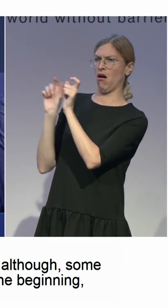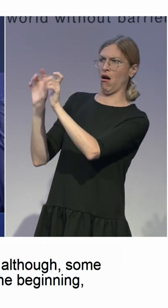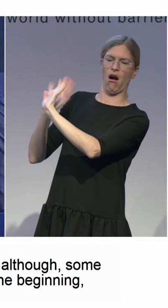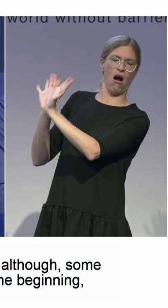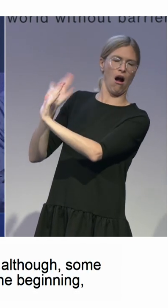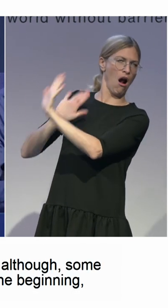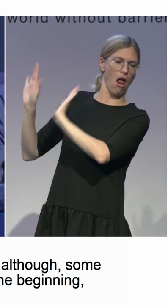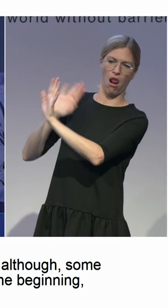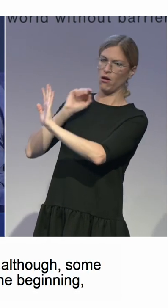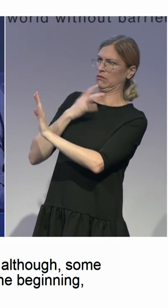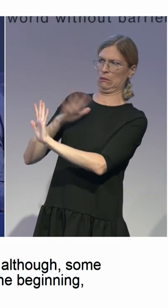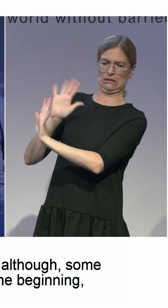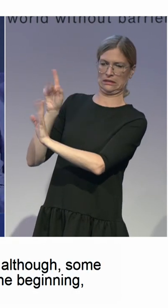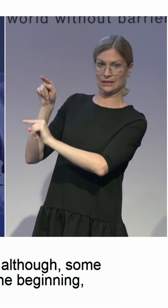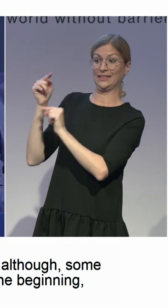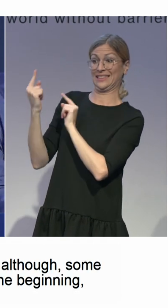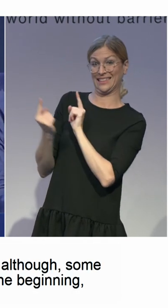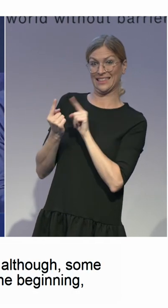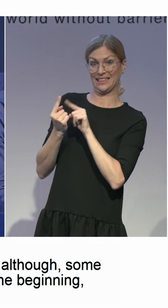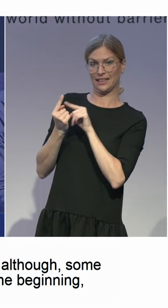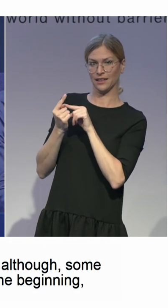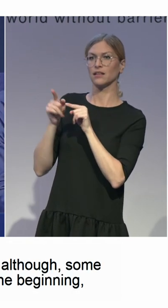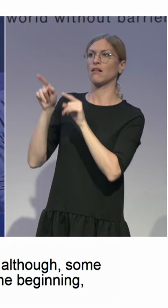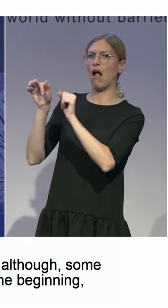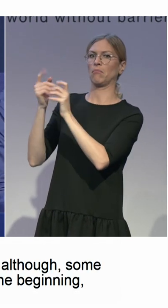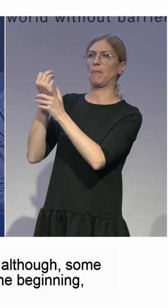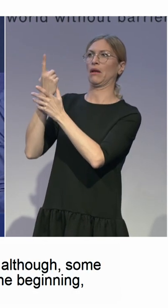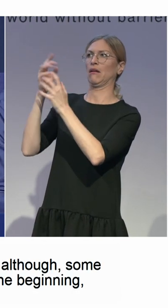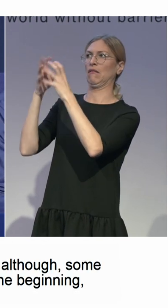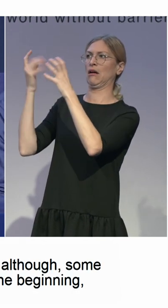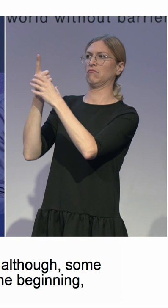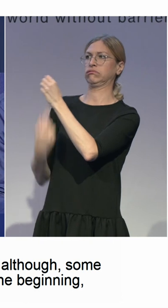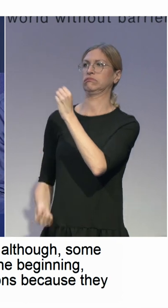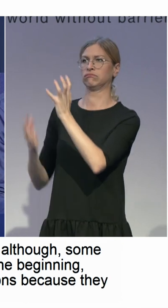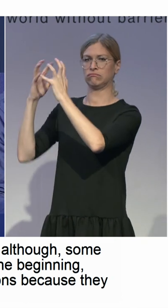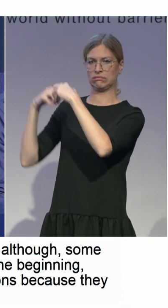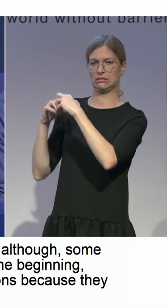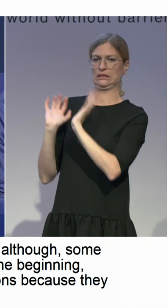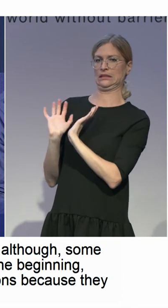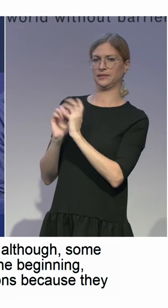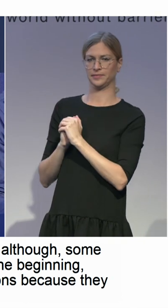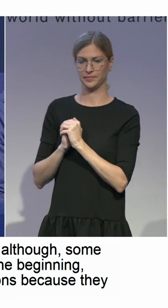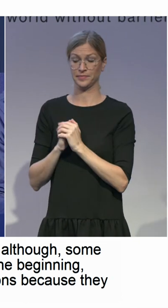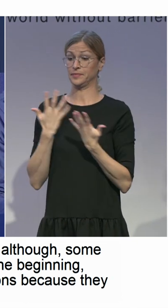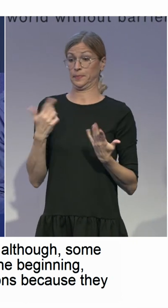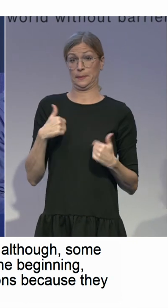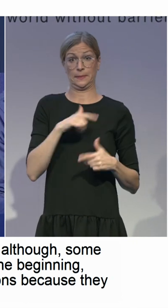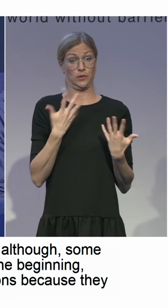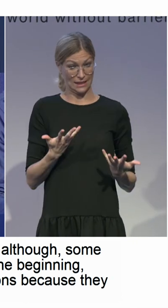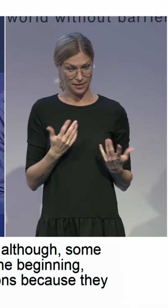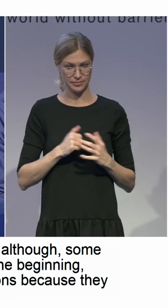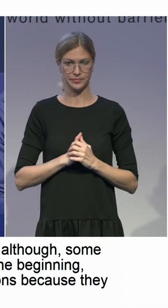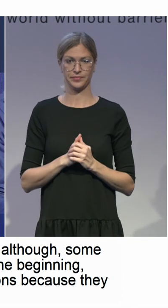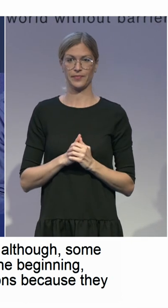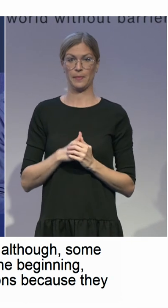afraid that they are losing clients. Unfortunately, the situation here in Israel is still where one